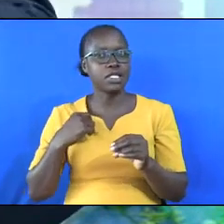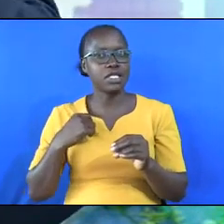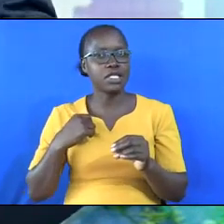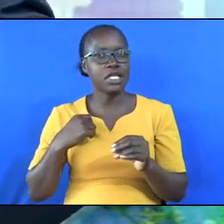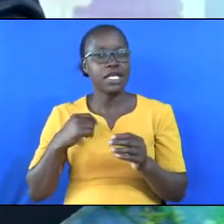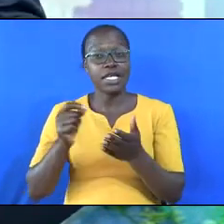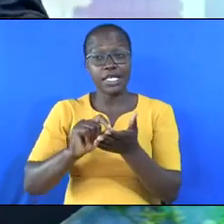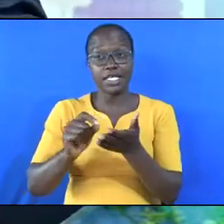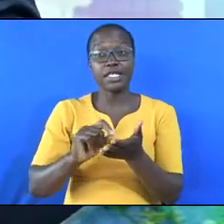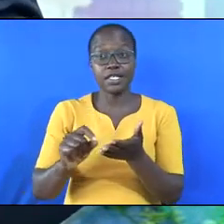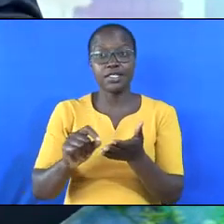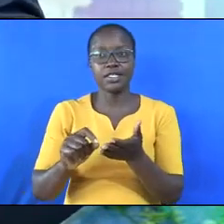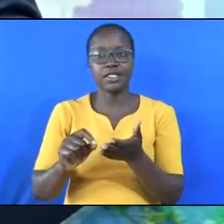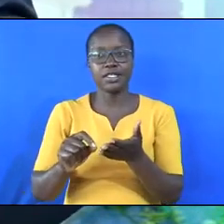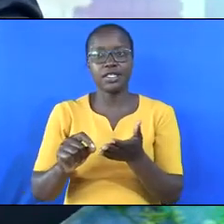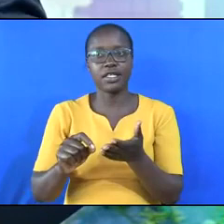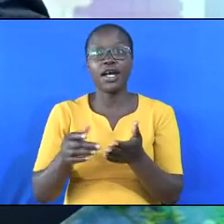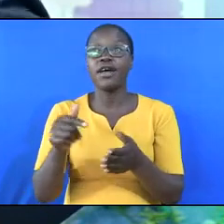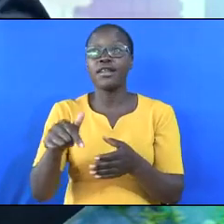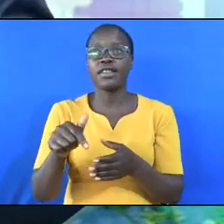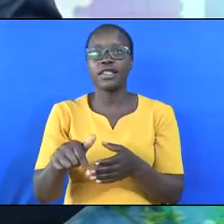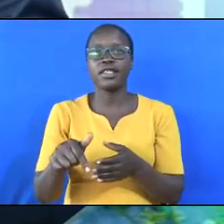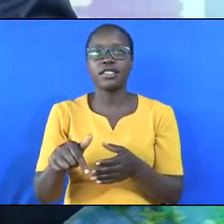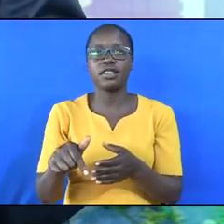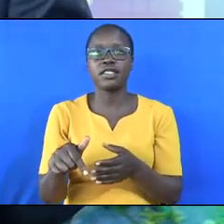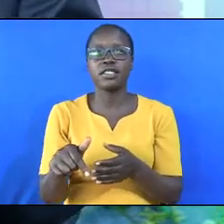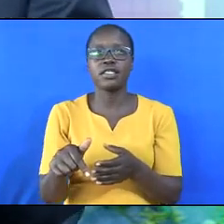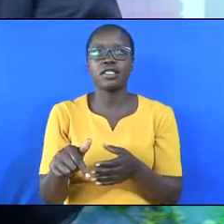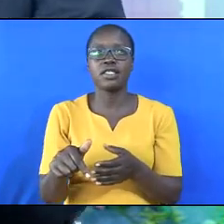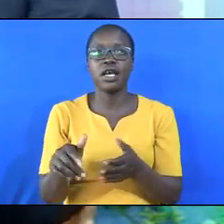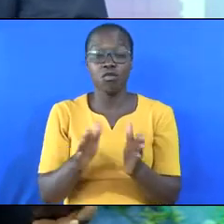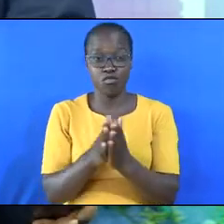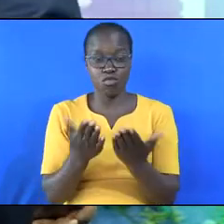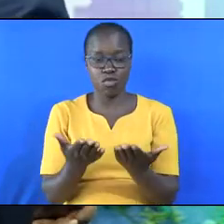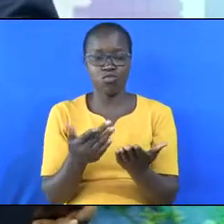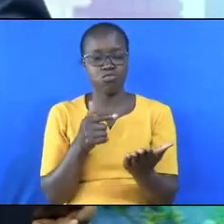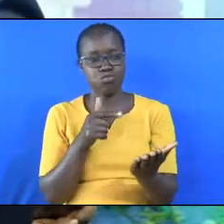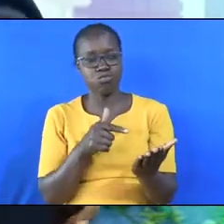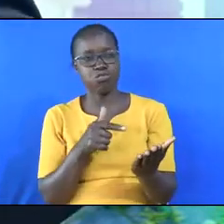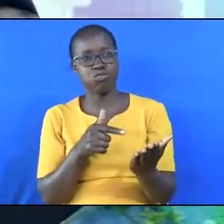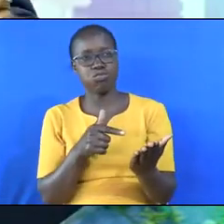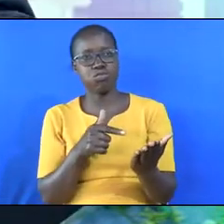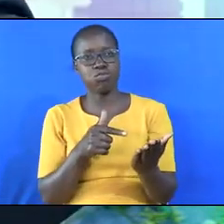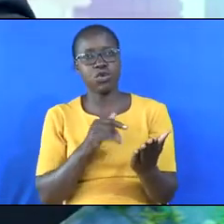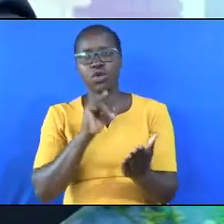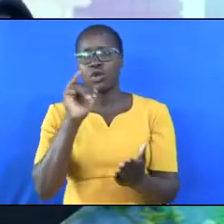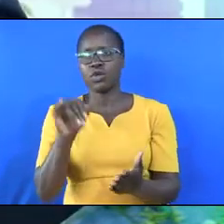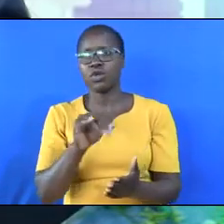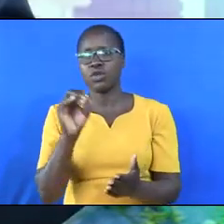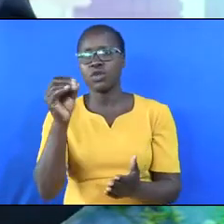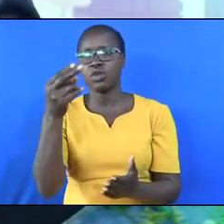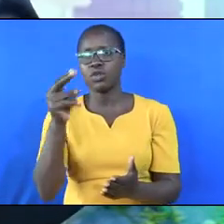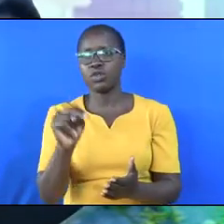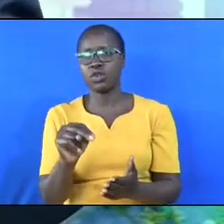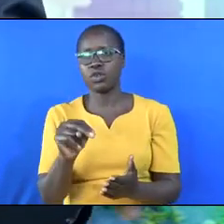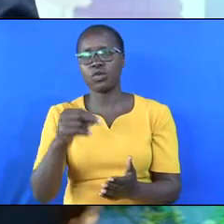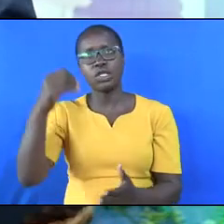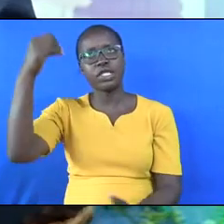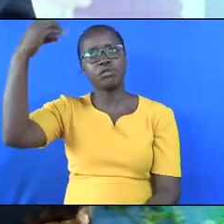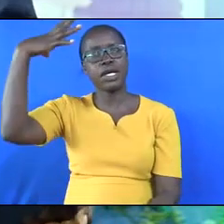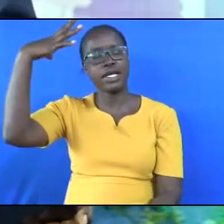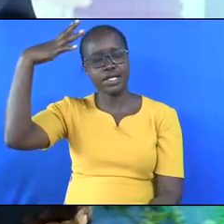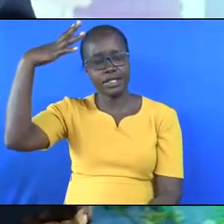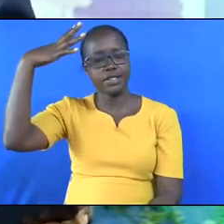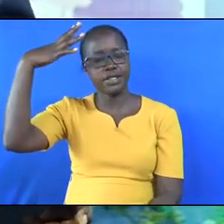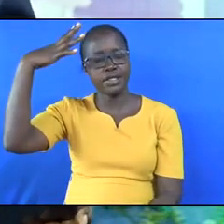In writing this book, John's ultimate goal was to inspire hope